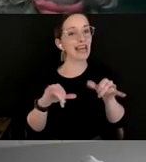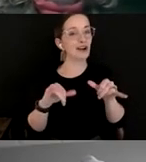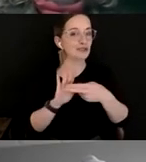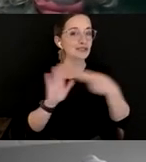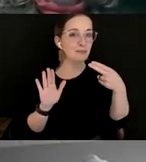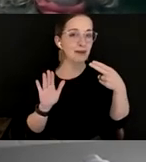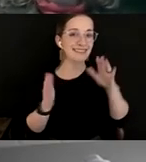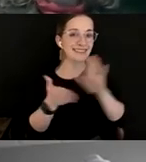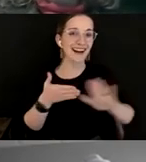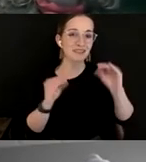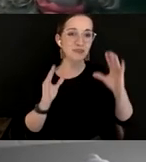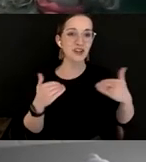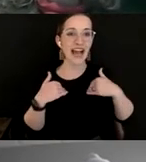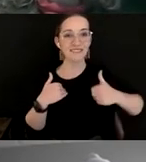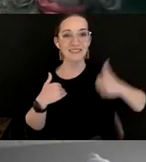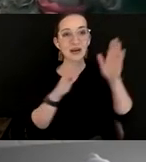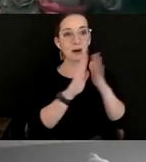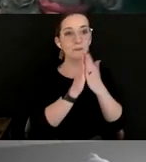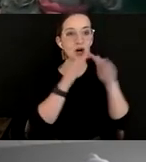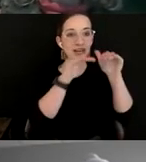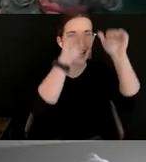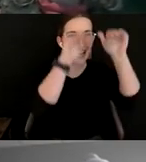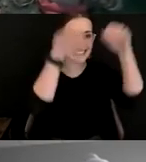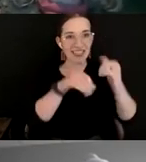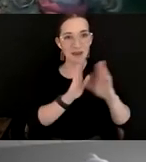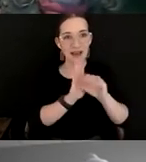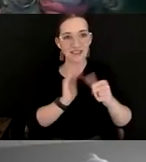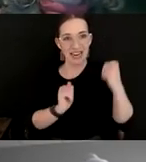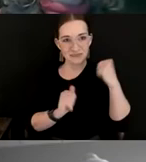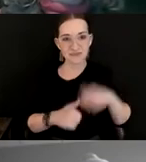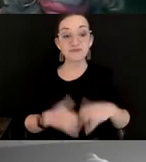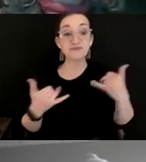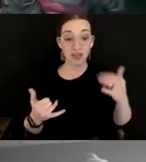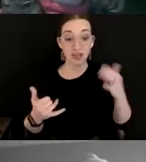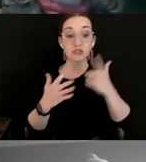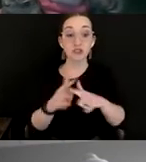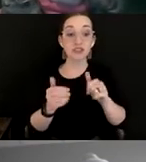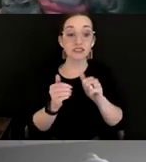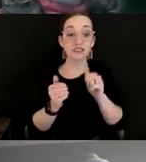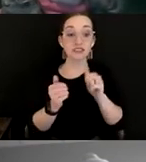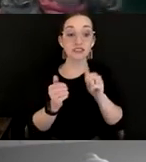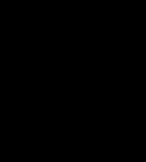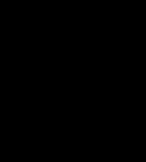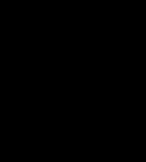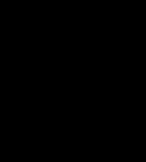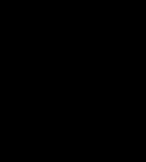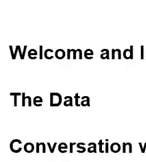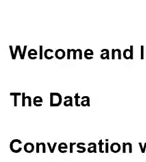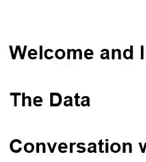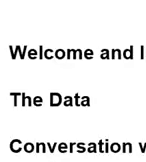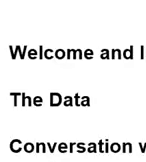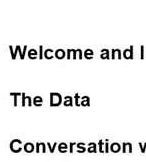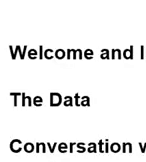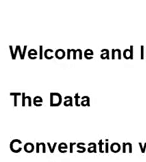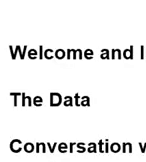Let us go on to some of our quick slides as we kind of set up the framework for today. So the performing